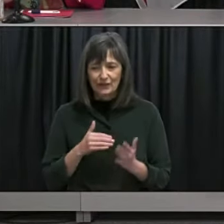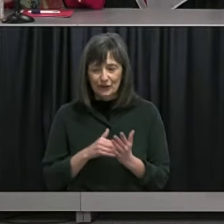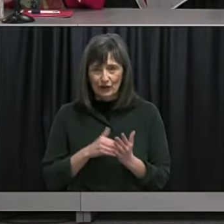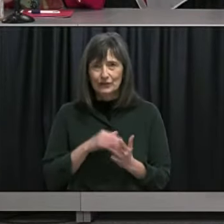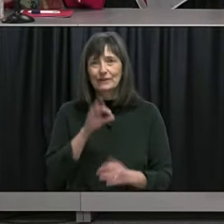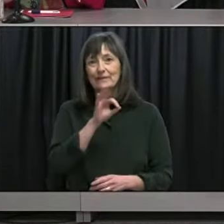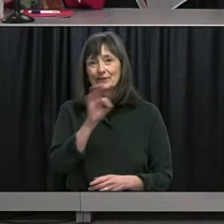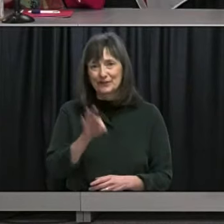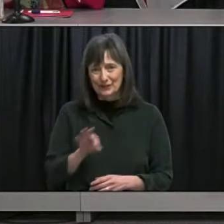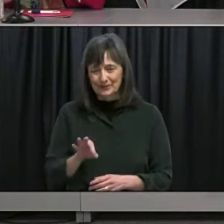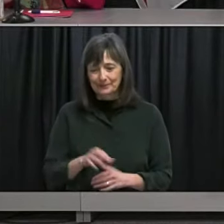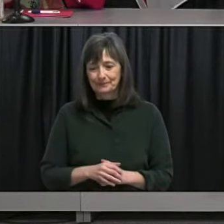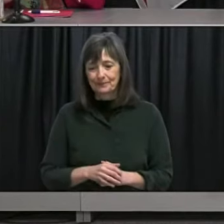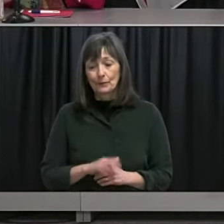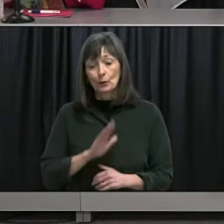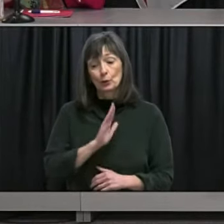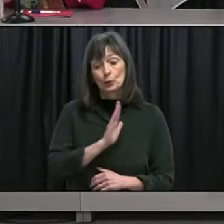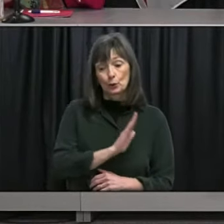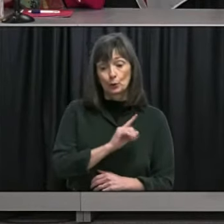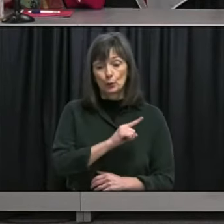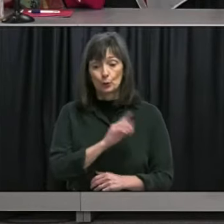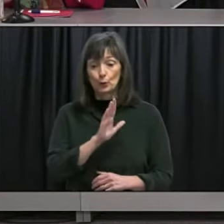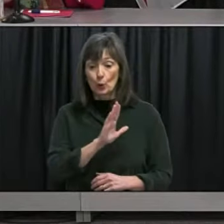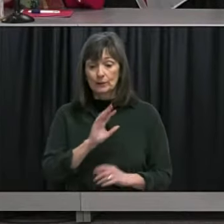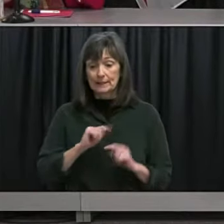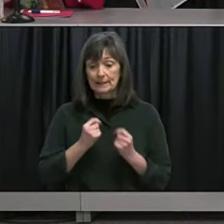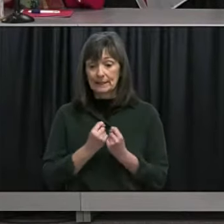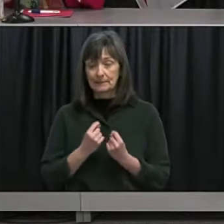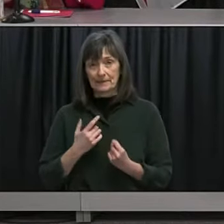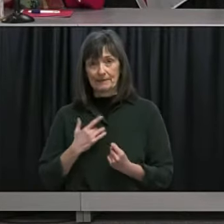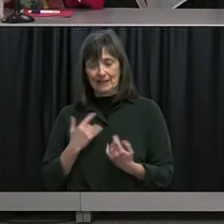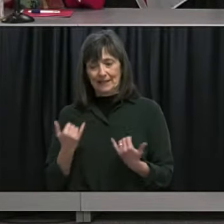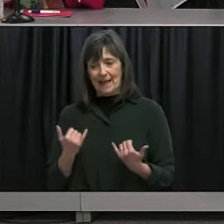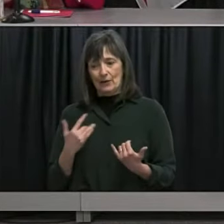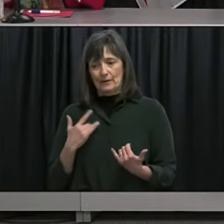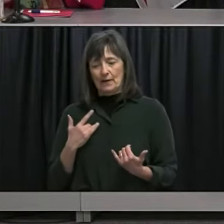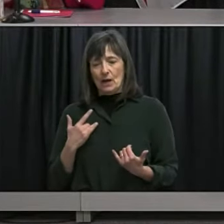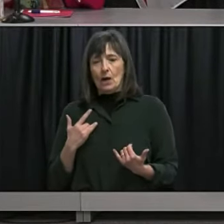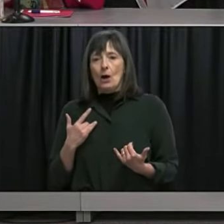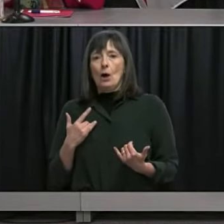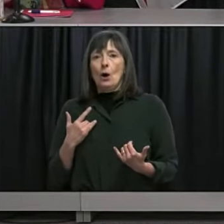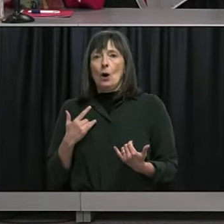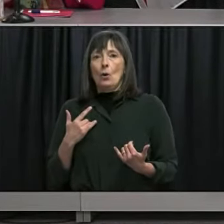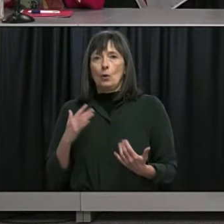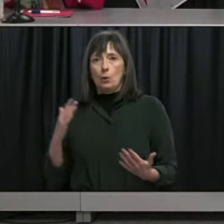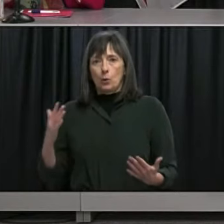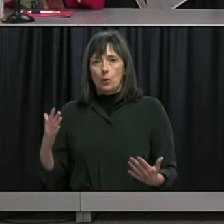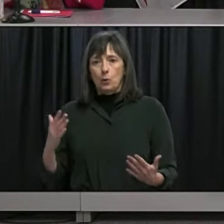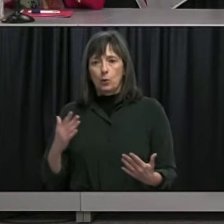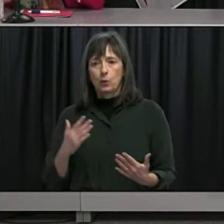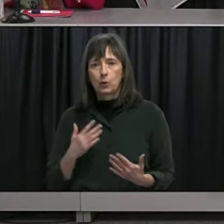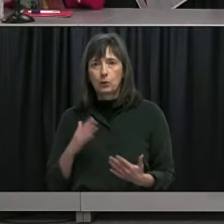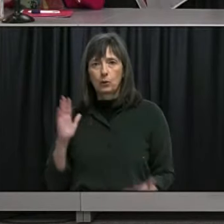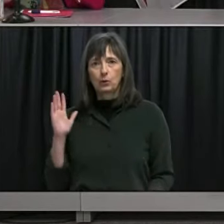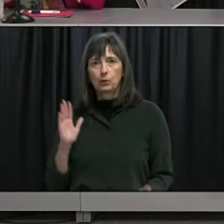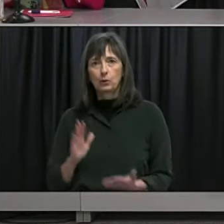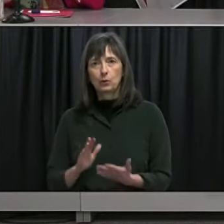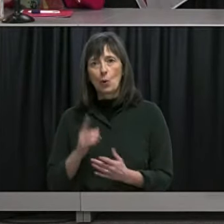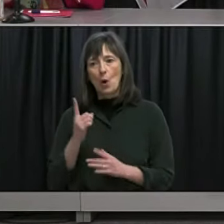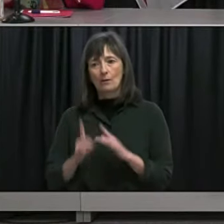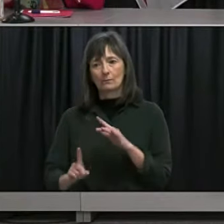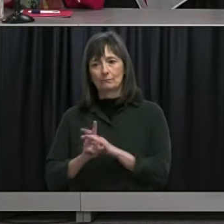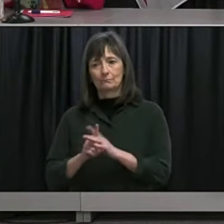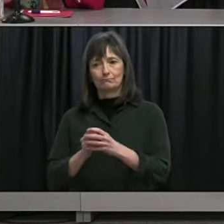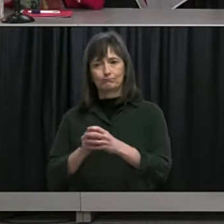Dr Fitzgerald how you and your team are feeling now that it seems that you quickly beat back an outbreak that